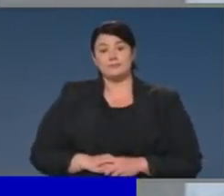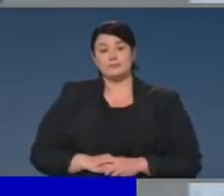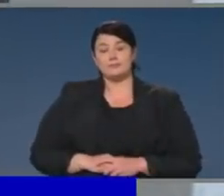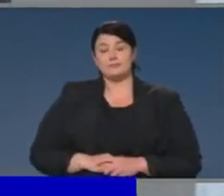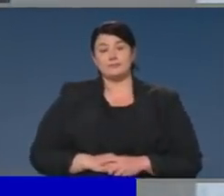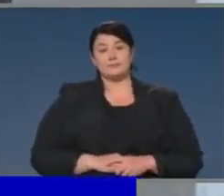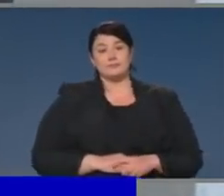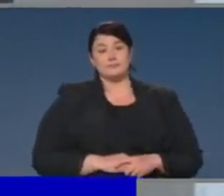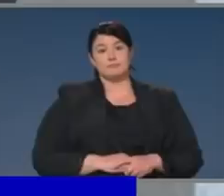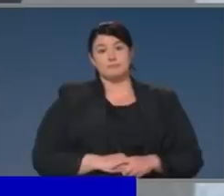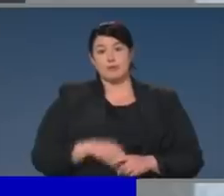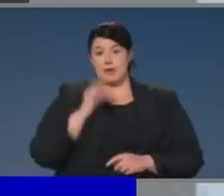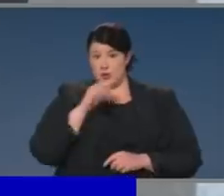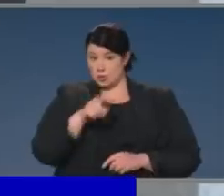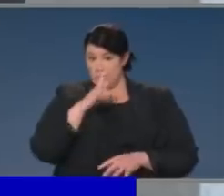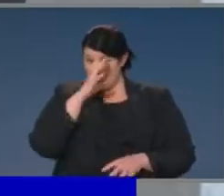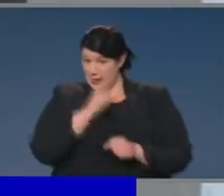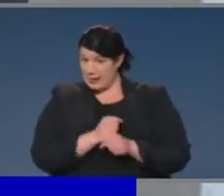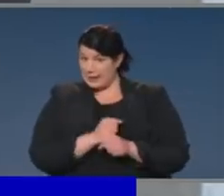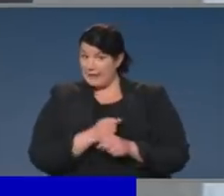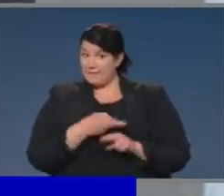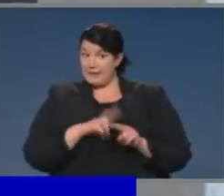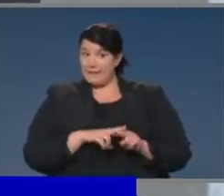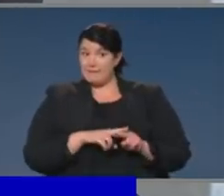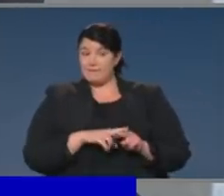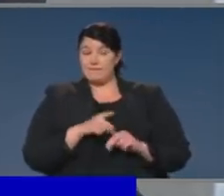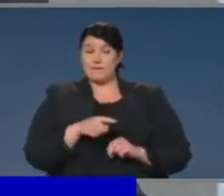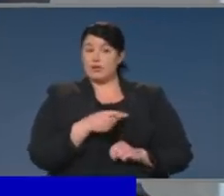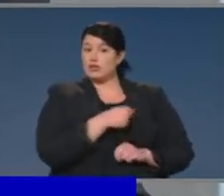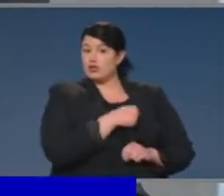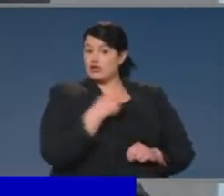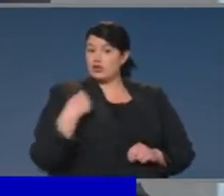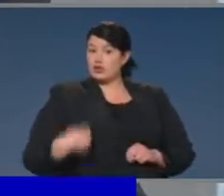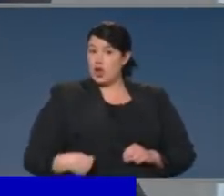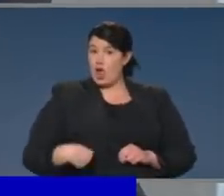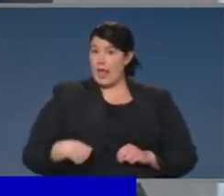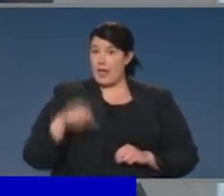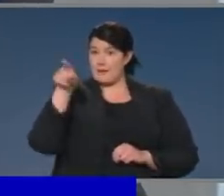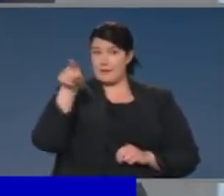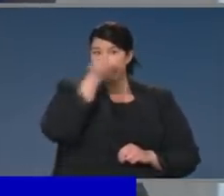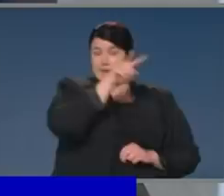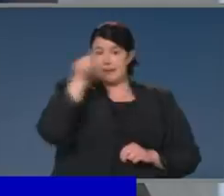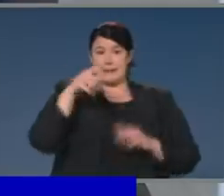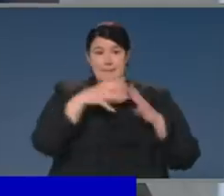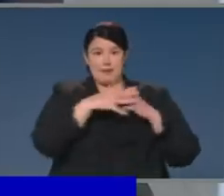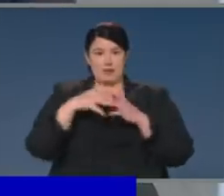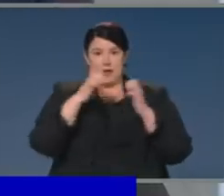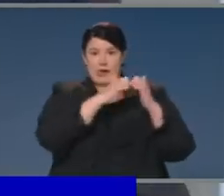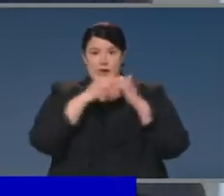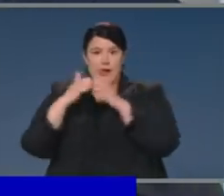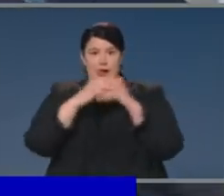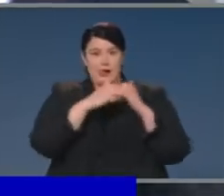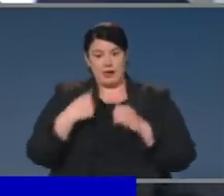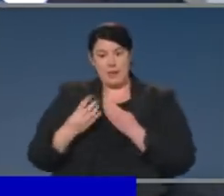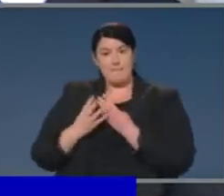Do you believe or not there's a link between China increasing imports of US barley at the same time that they go and threaten